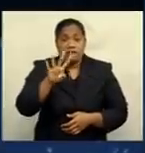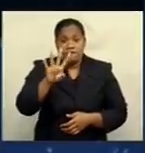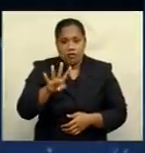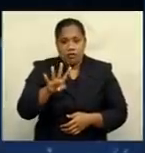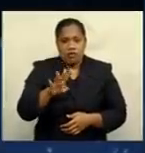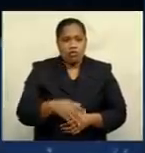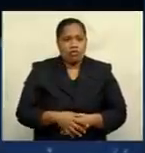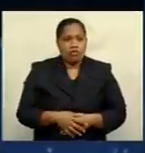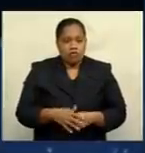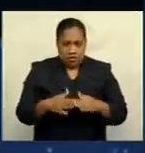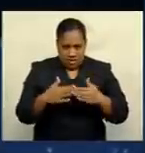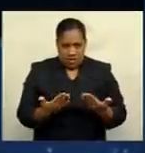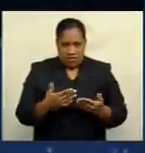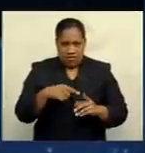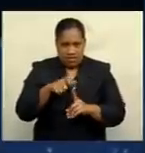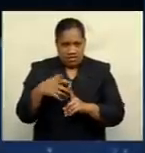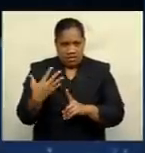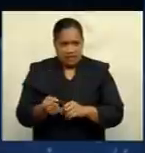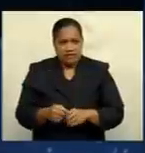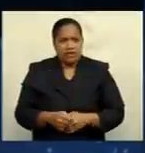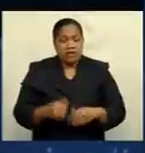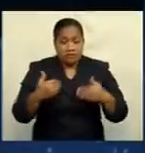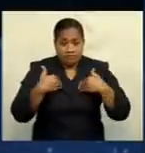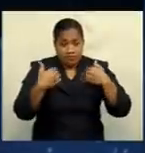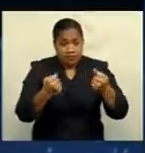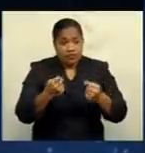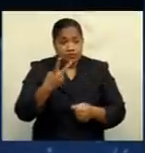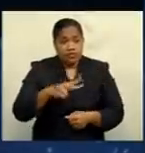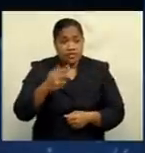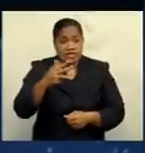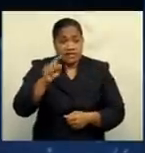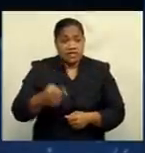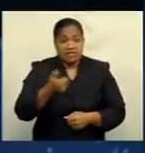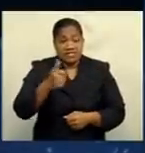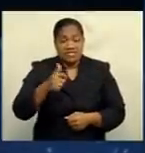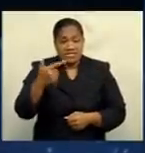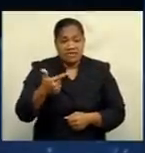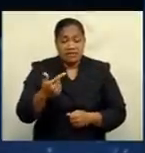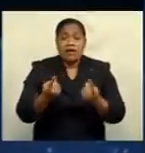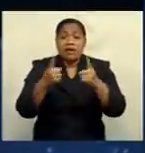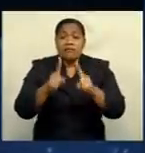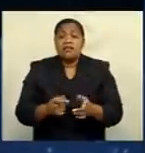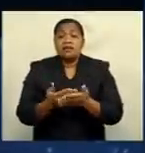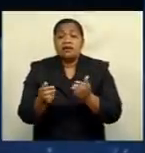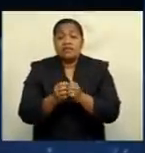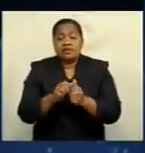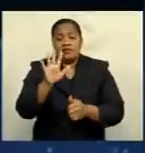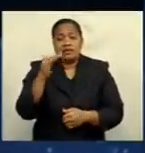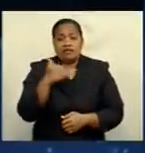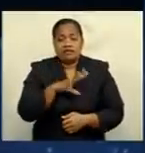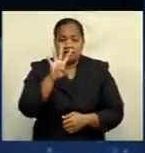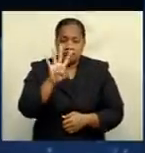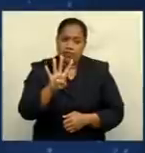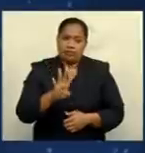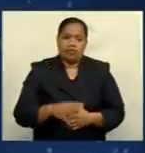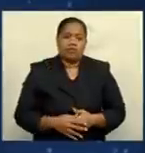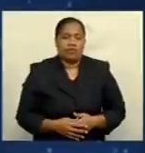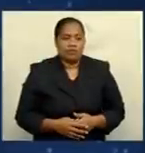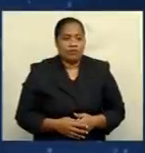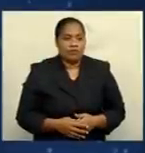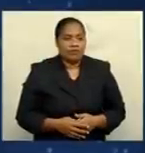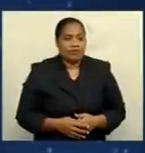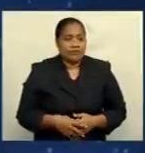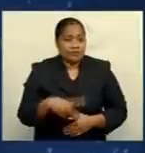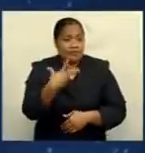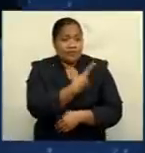with 29,067 recoveries in total. The COVID-19 death toll stands at 504. The vaccination